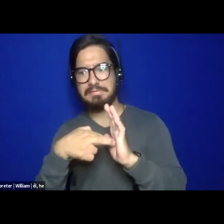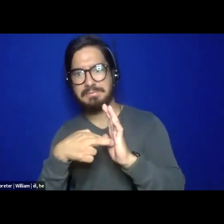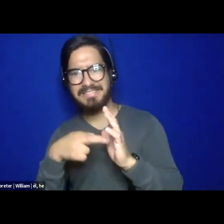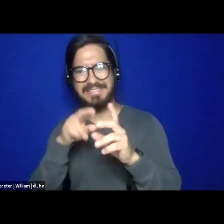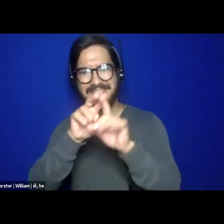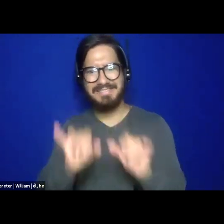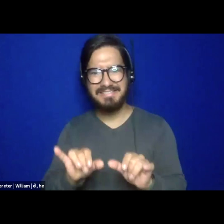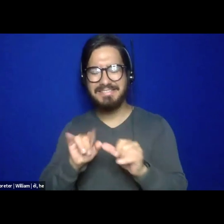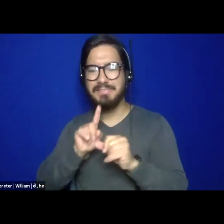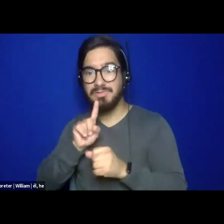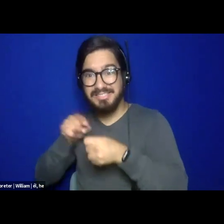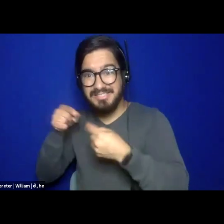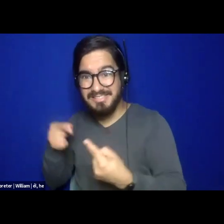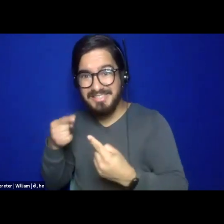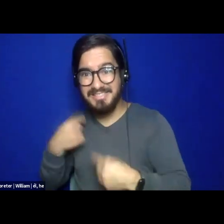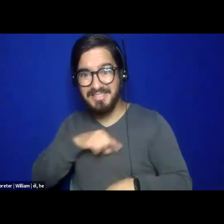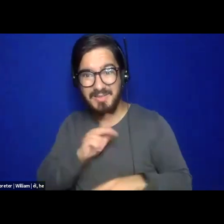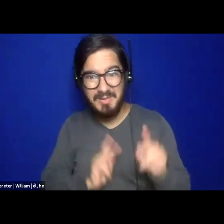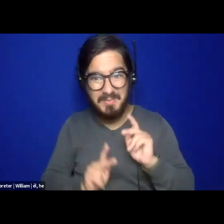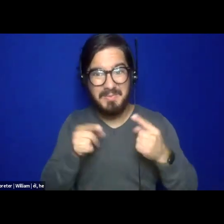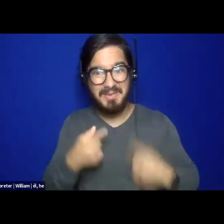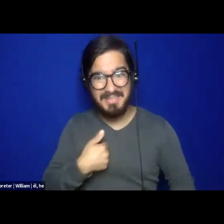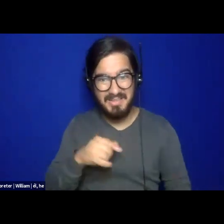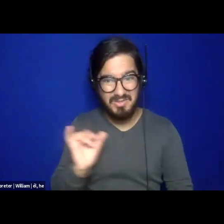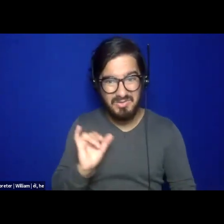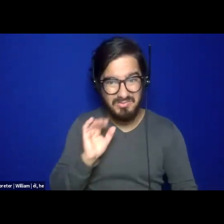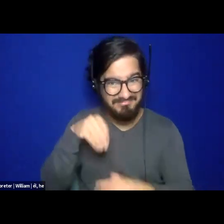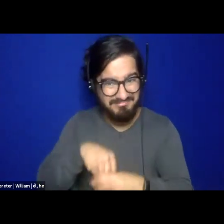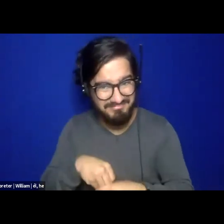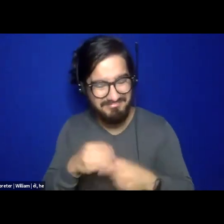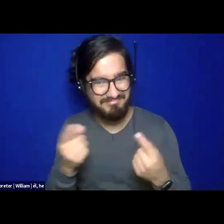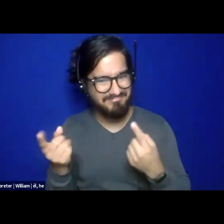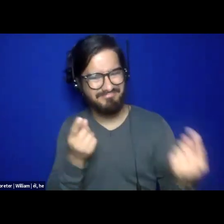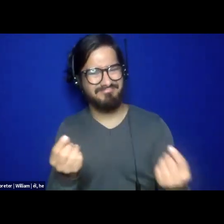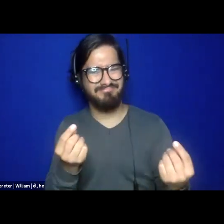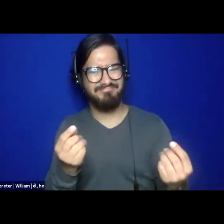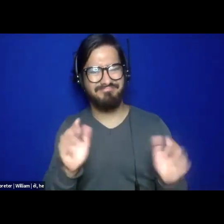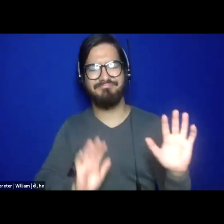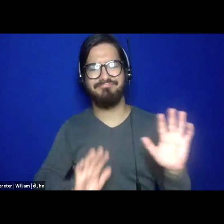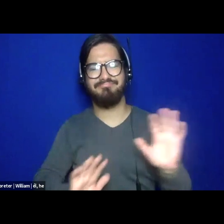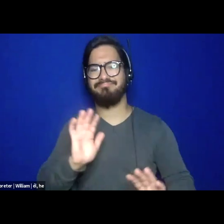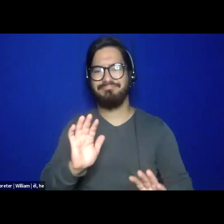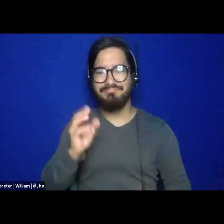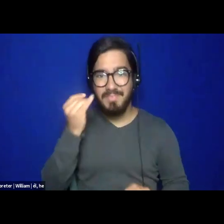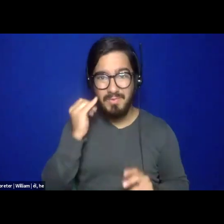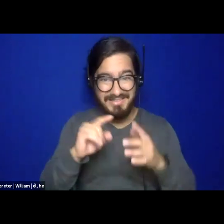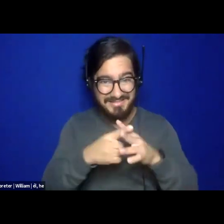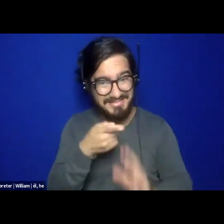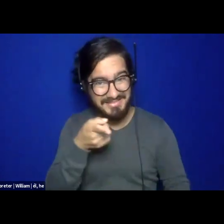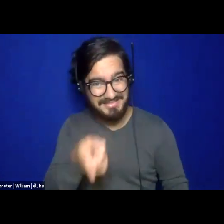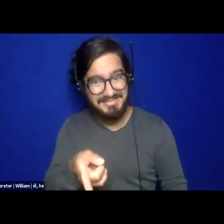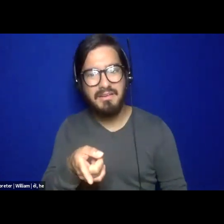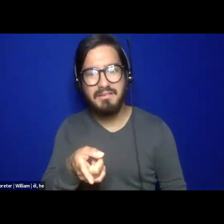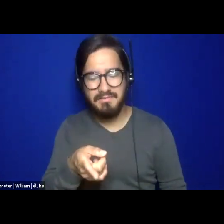hurting our people and also hurting us. So if we start there that we're, we have brilliance that's